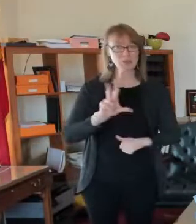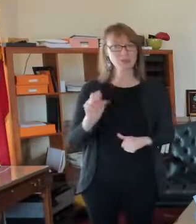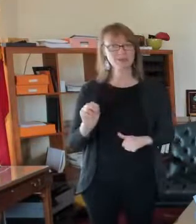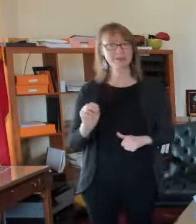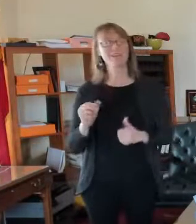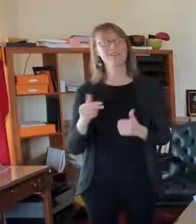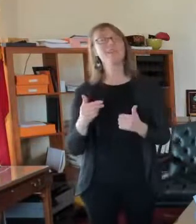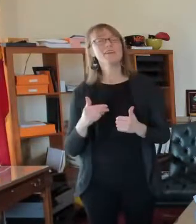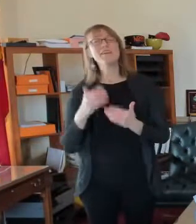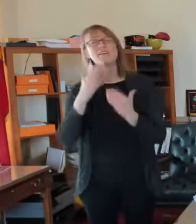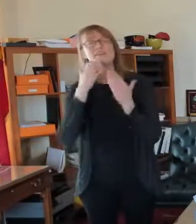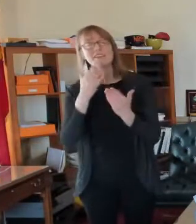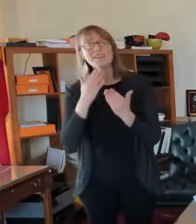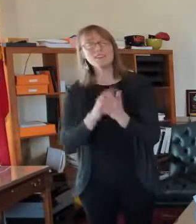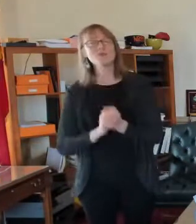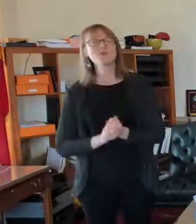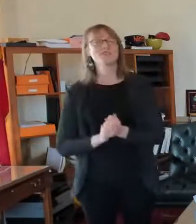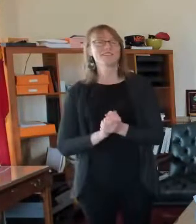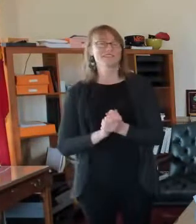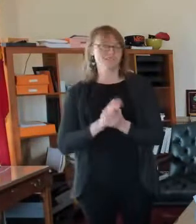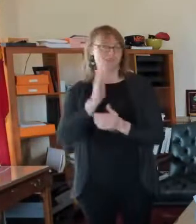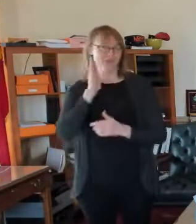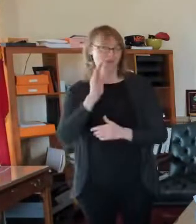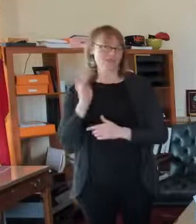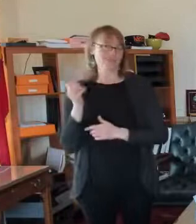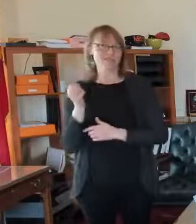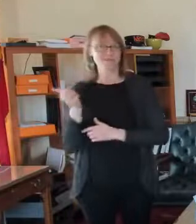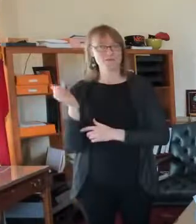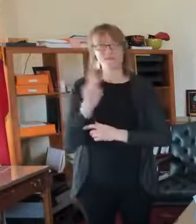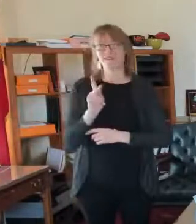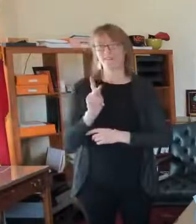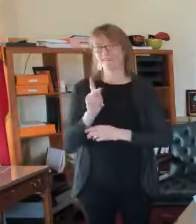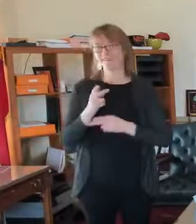you all. Appreciate it. And we will be back with you shortly. Thanks.